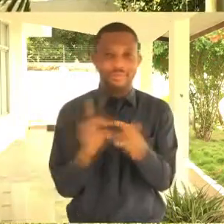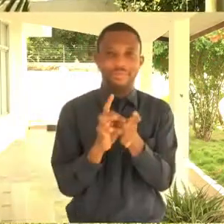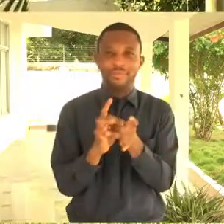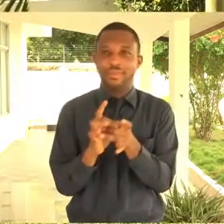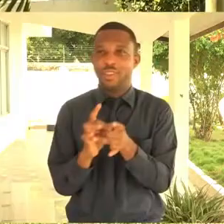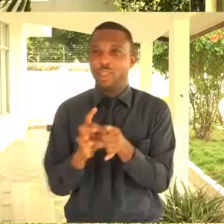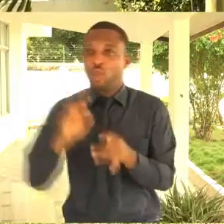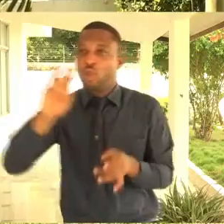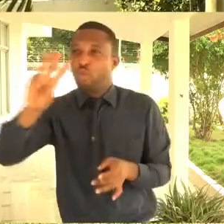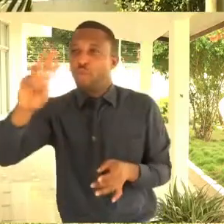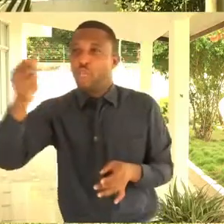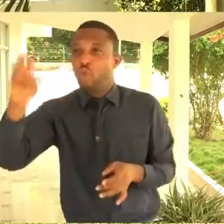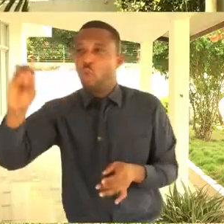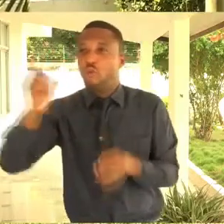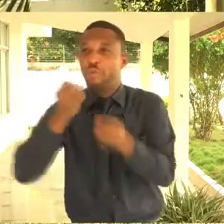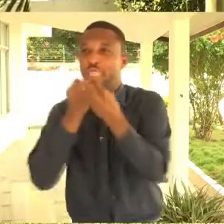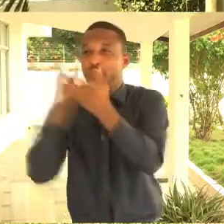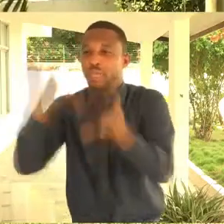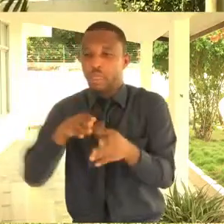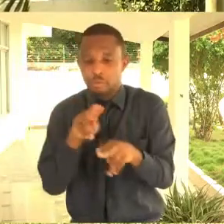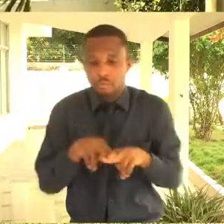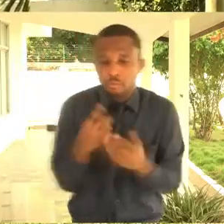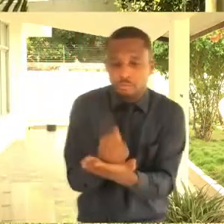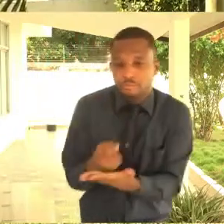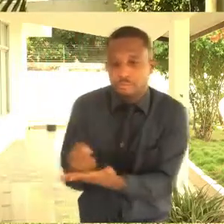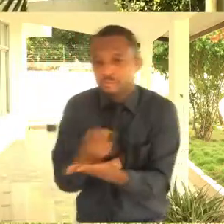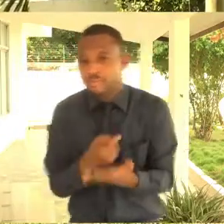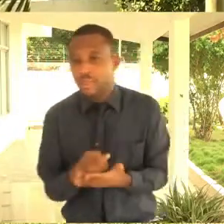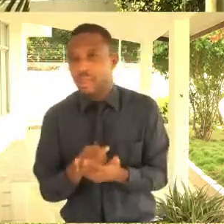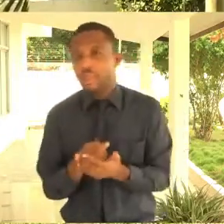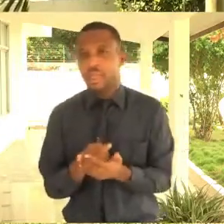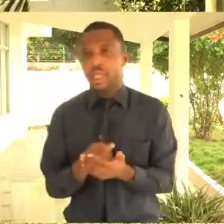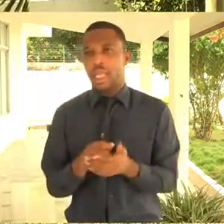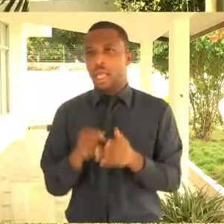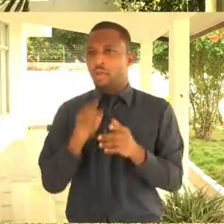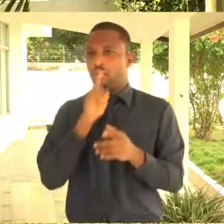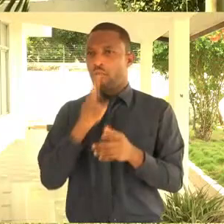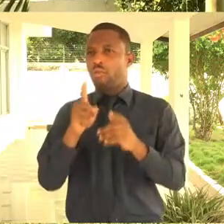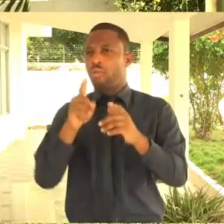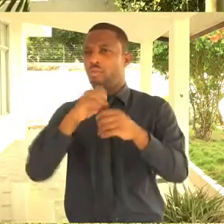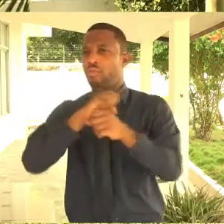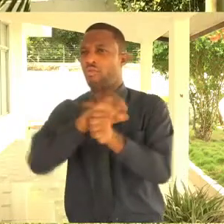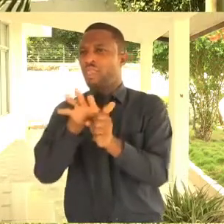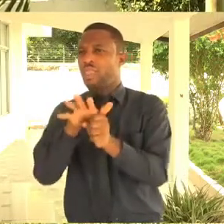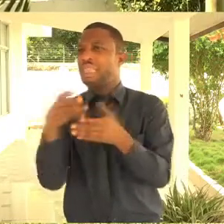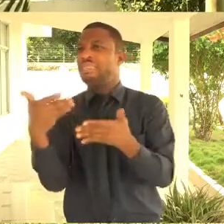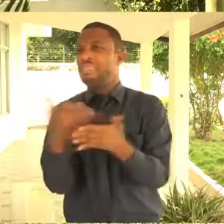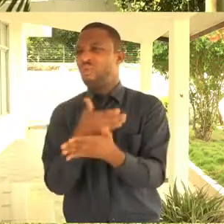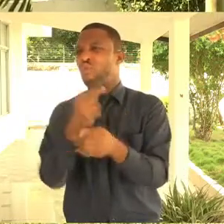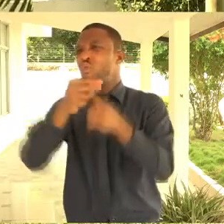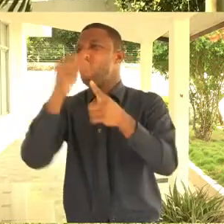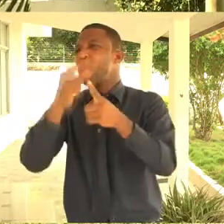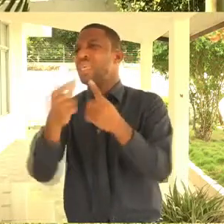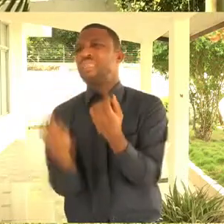because COVID-19 is new to all of us. So when you talk about lockdown, when you talk about social